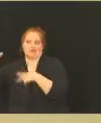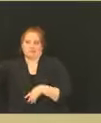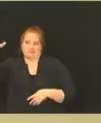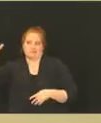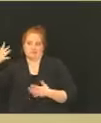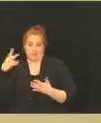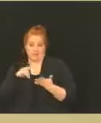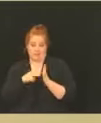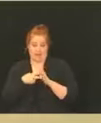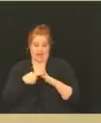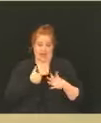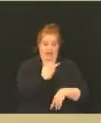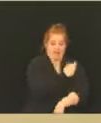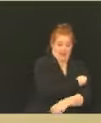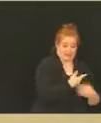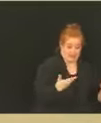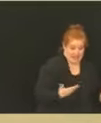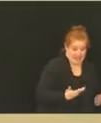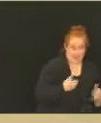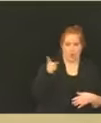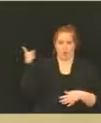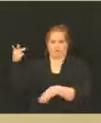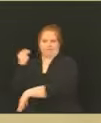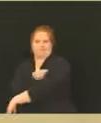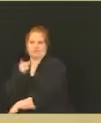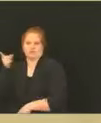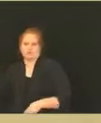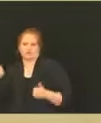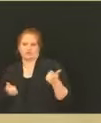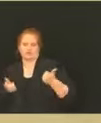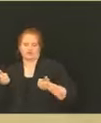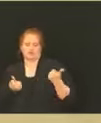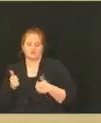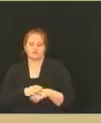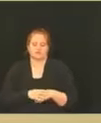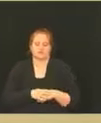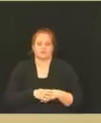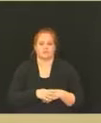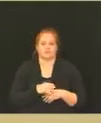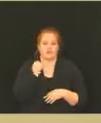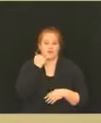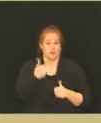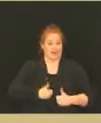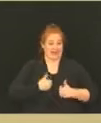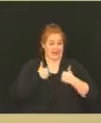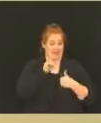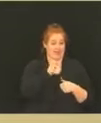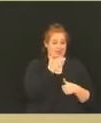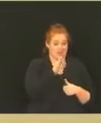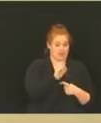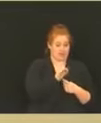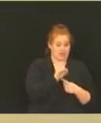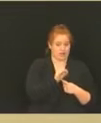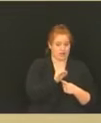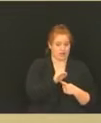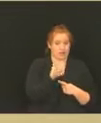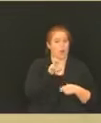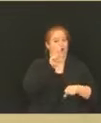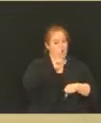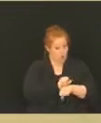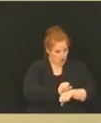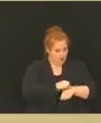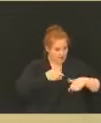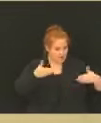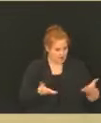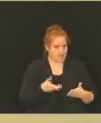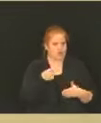work? If you are a resident of Johnson County or walk in Johnson County,